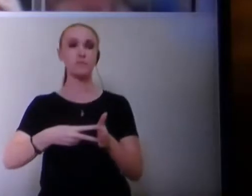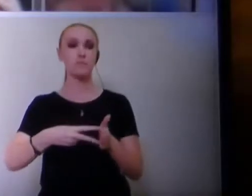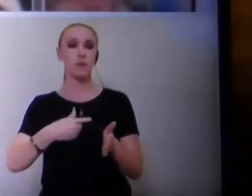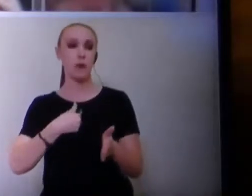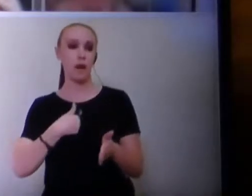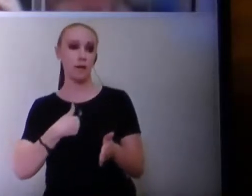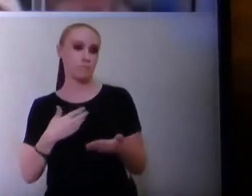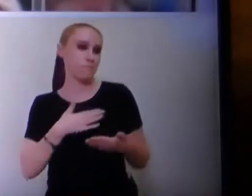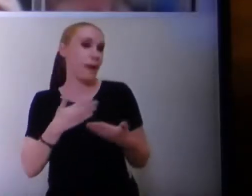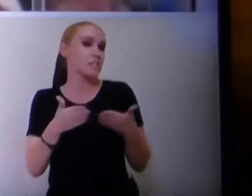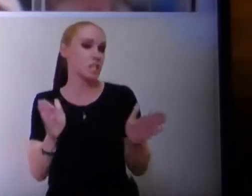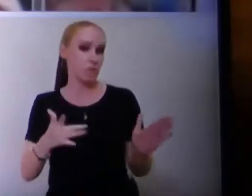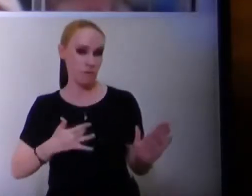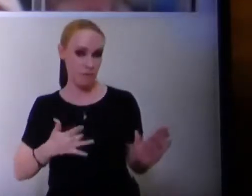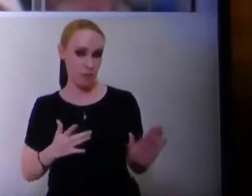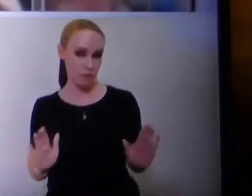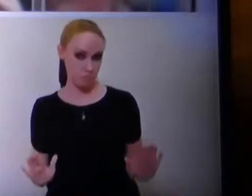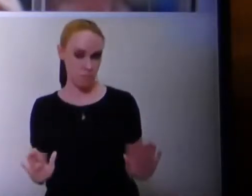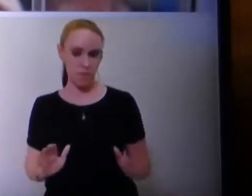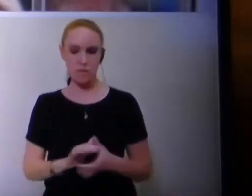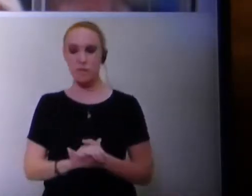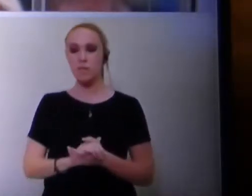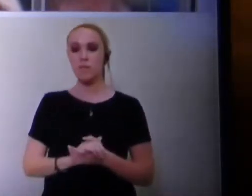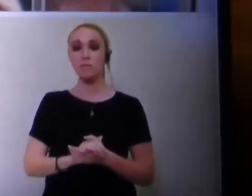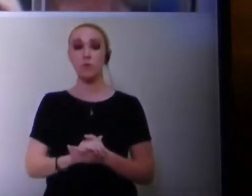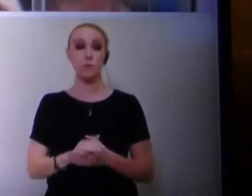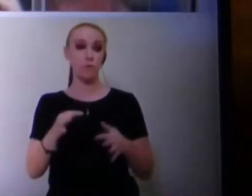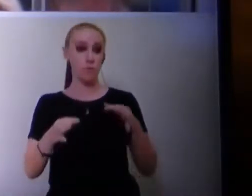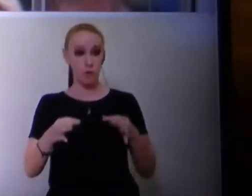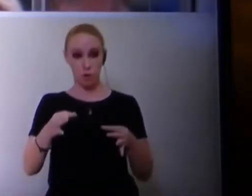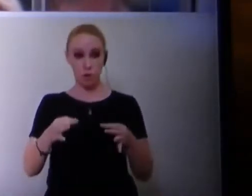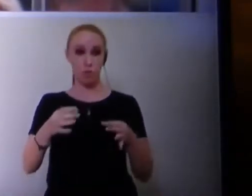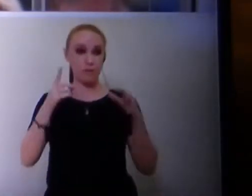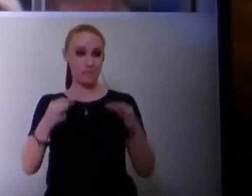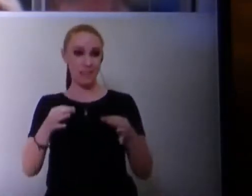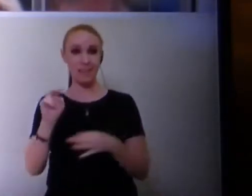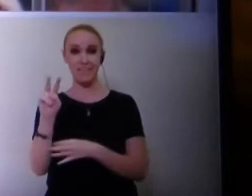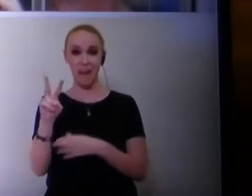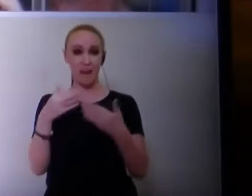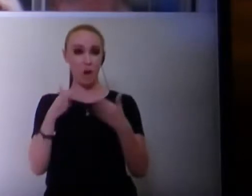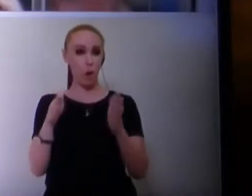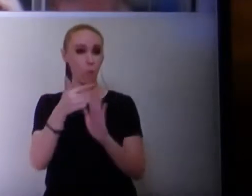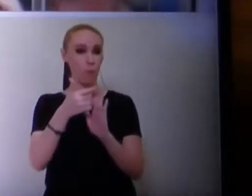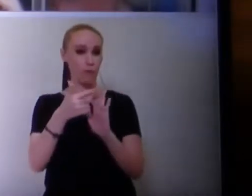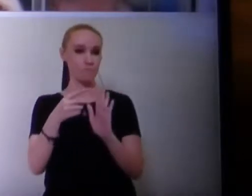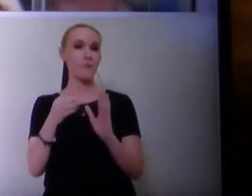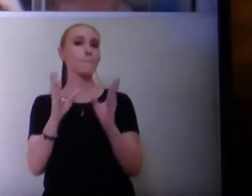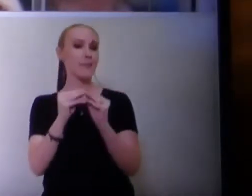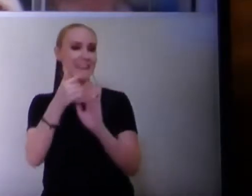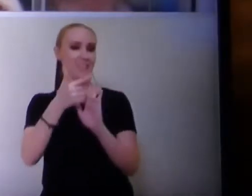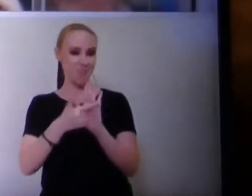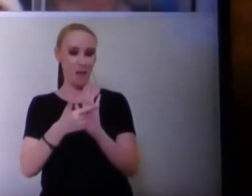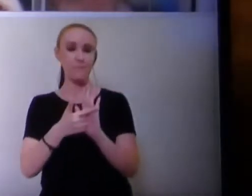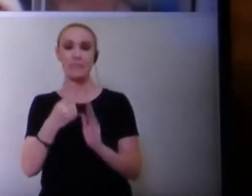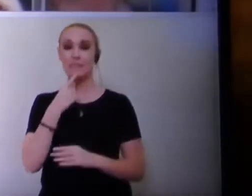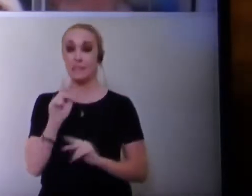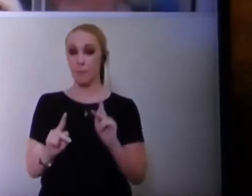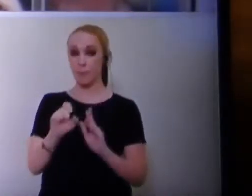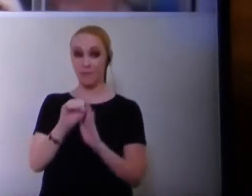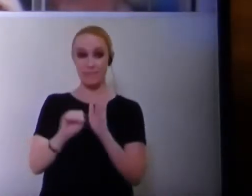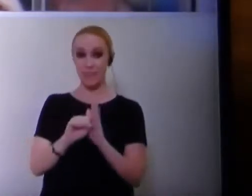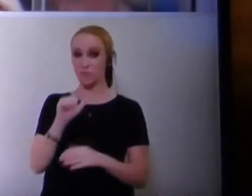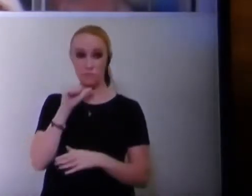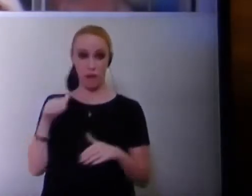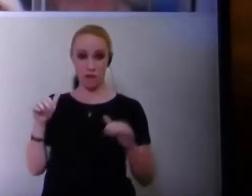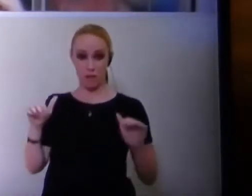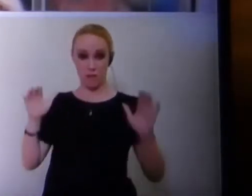my general feeling about it. According to the Court of Appeals ruling cited in the Nevada Open Meeting Law Manual, it states, The people of the state do not yield